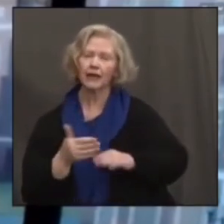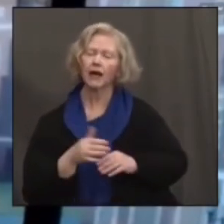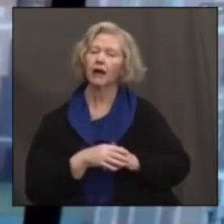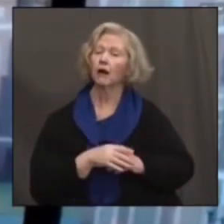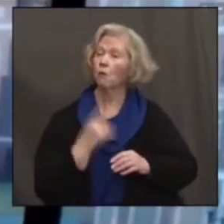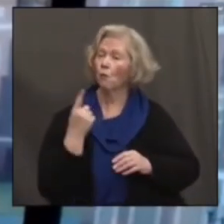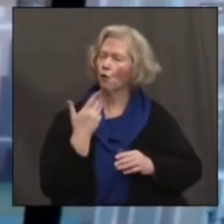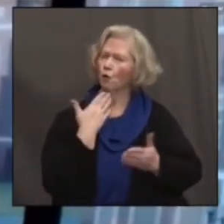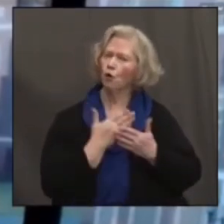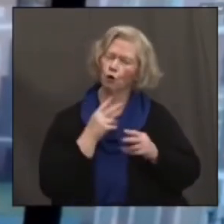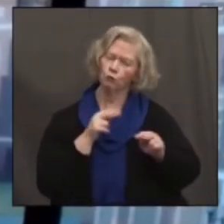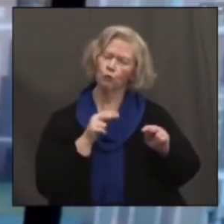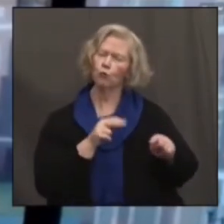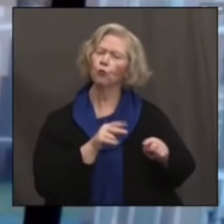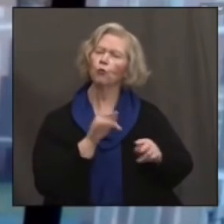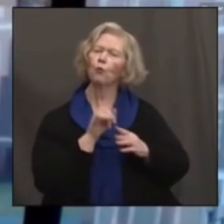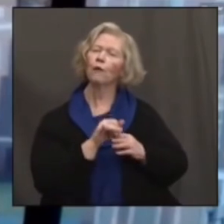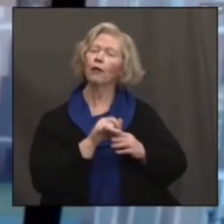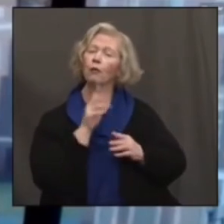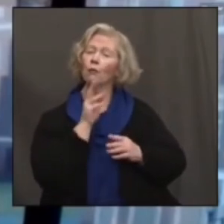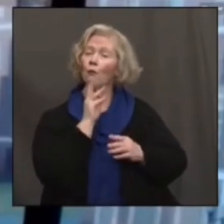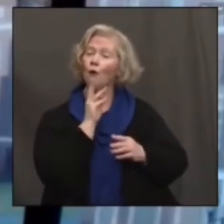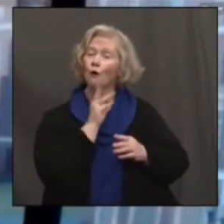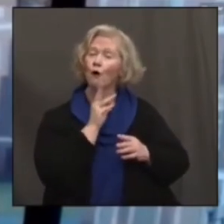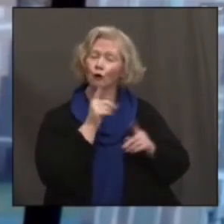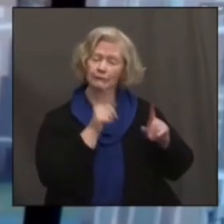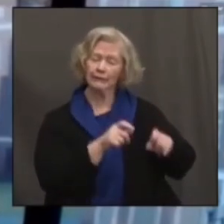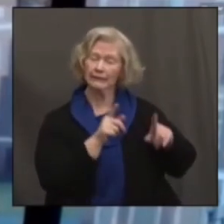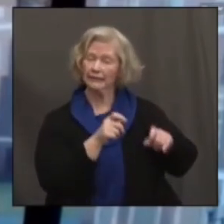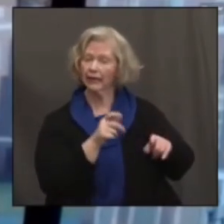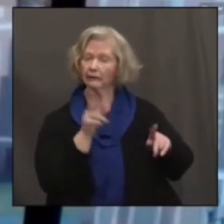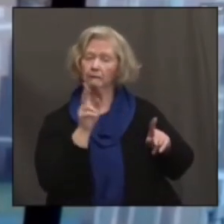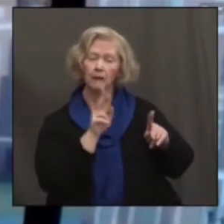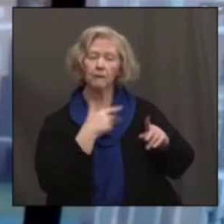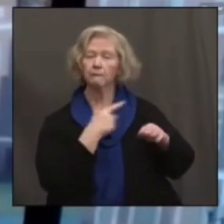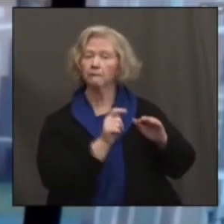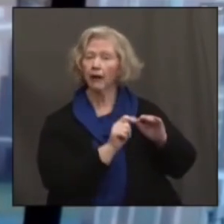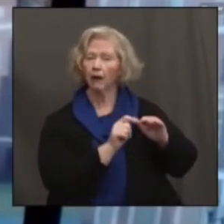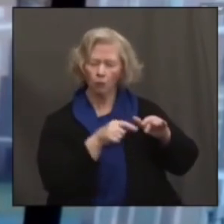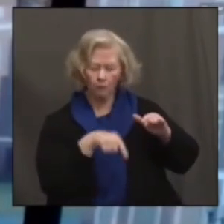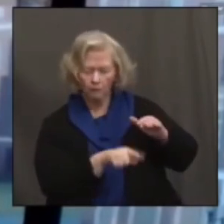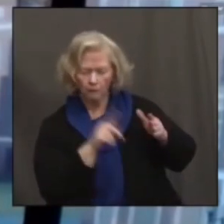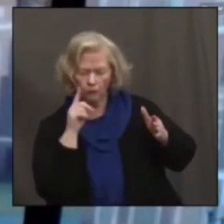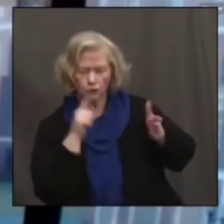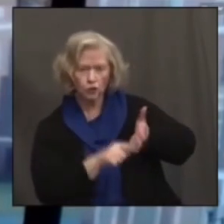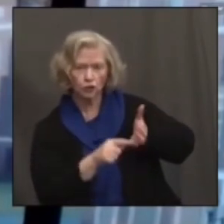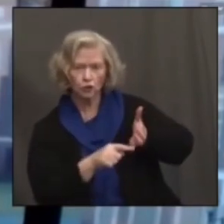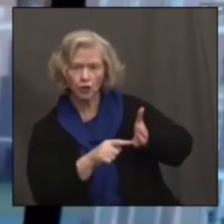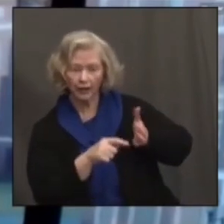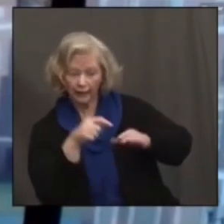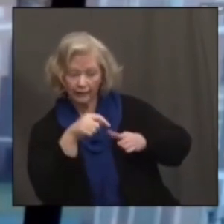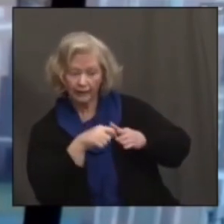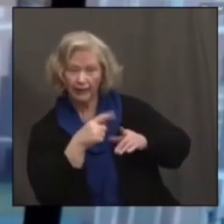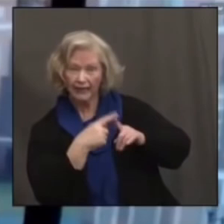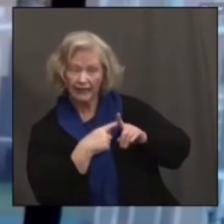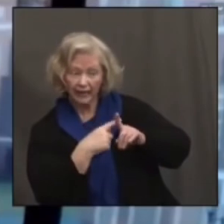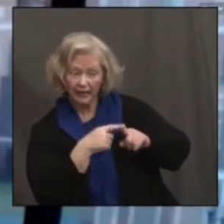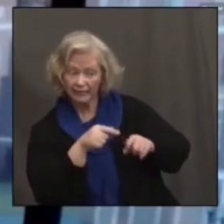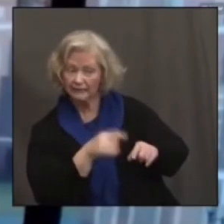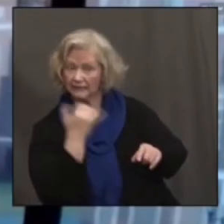surveillance, you know, projects there. So there is a close calibration between policy and evidence,